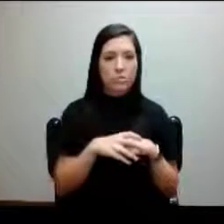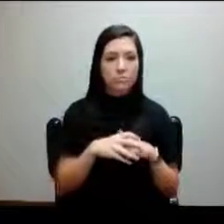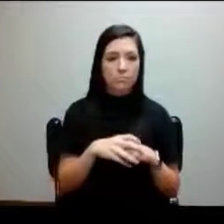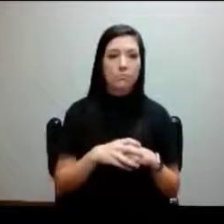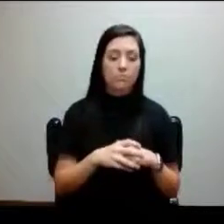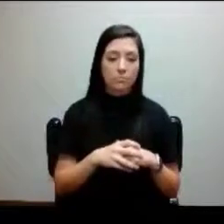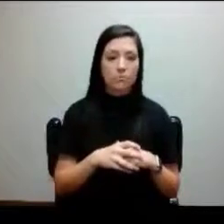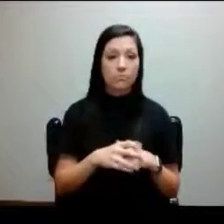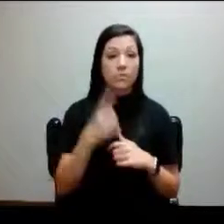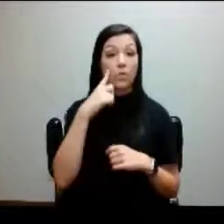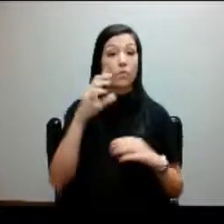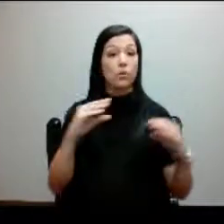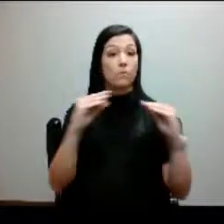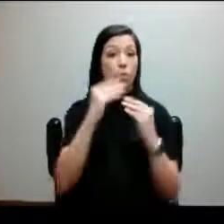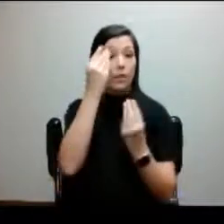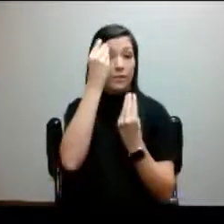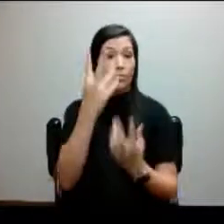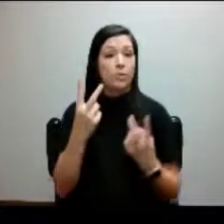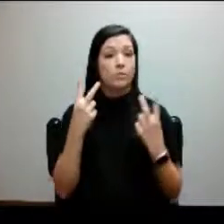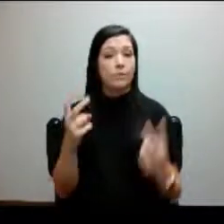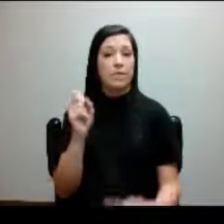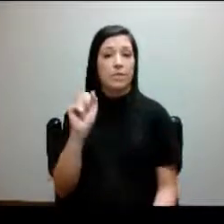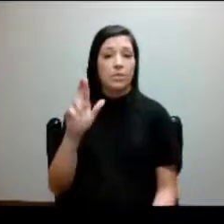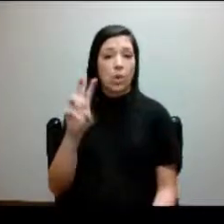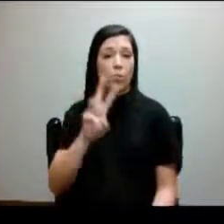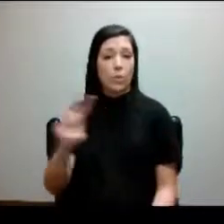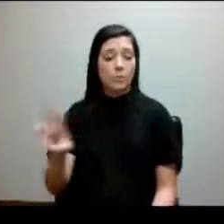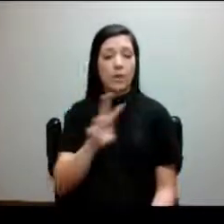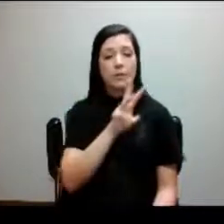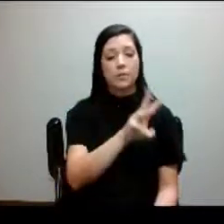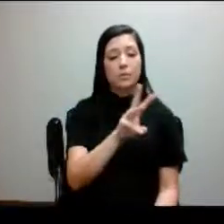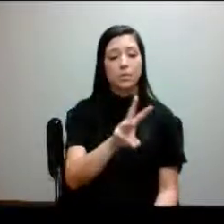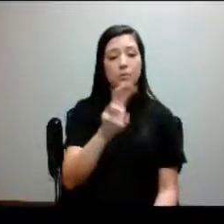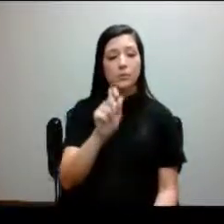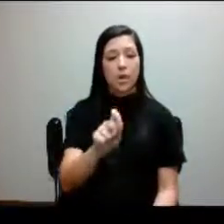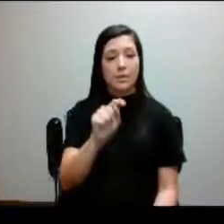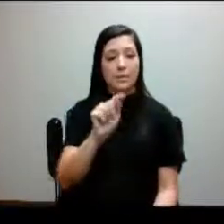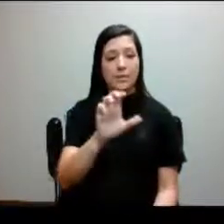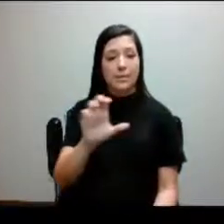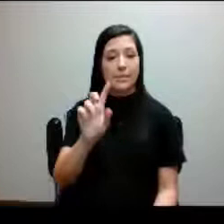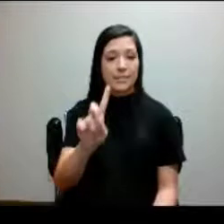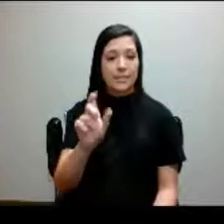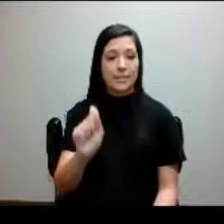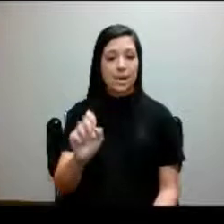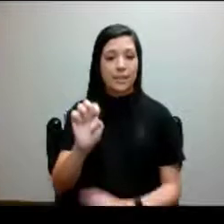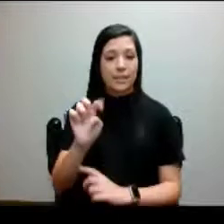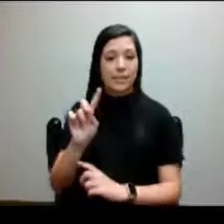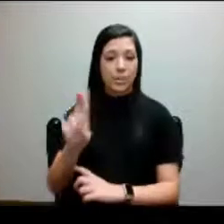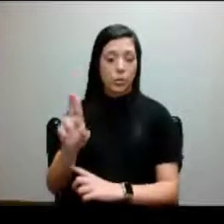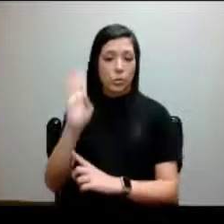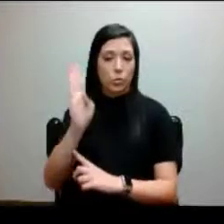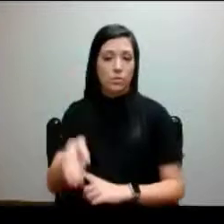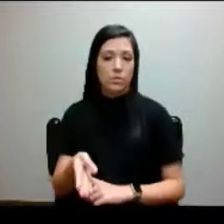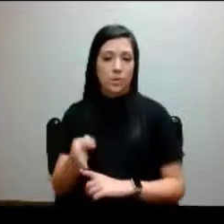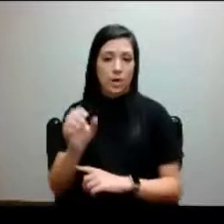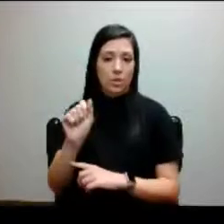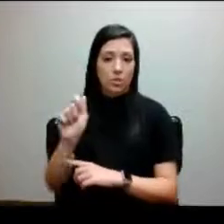For more information, visit the SAR website at www.tccd.edu